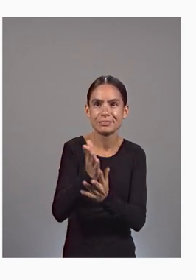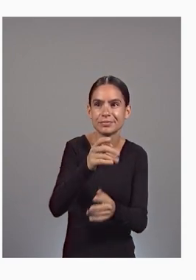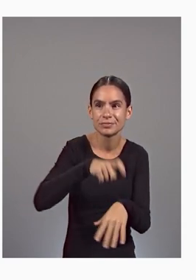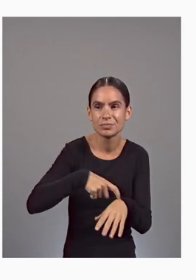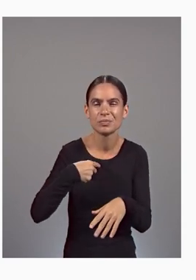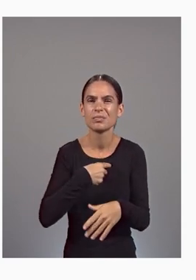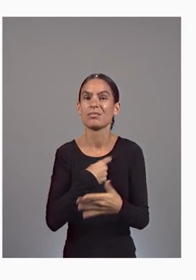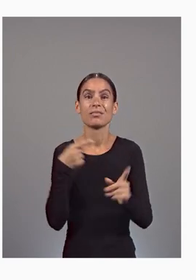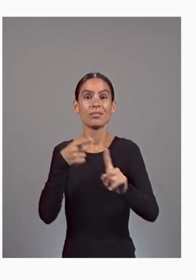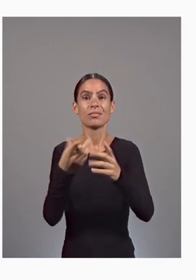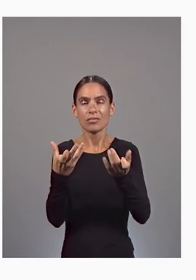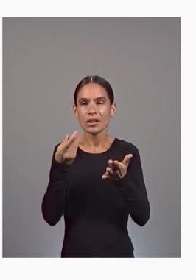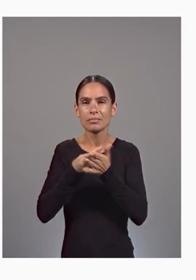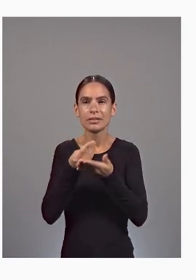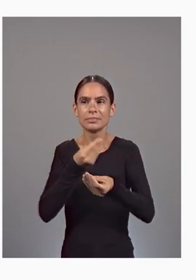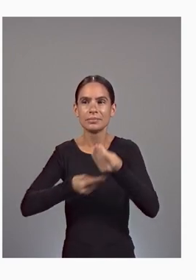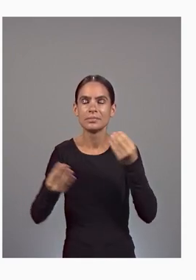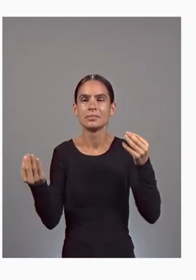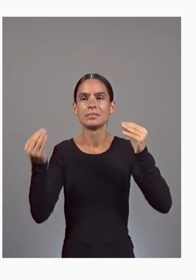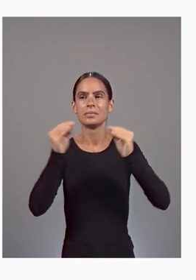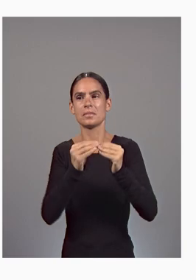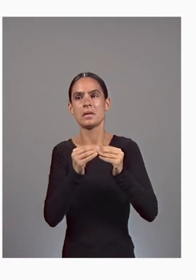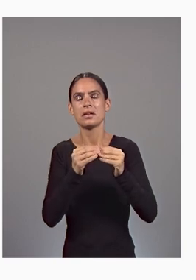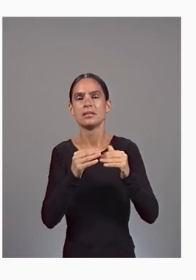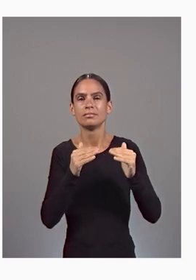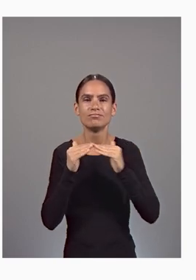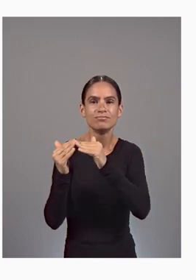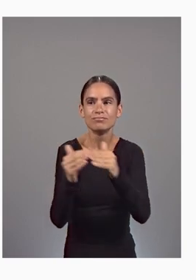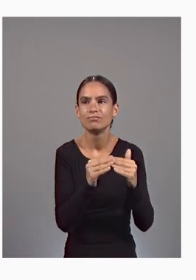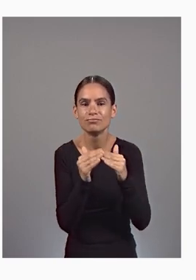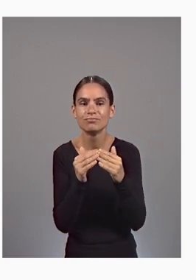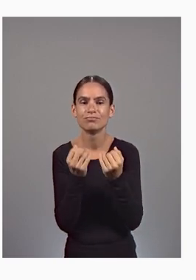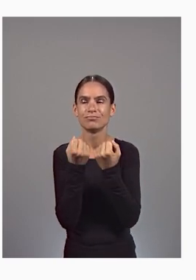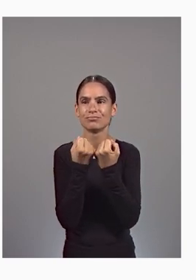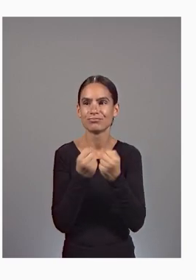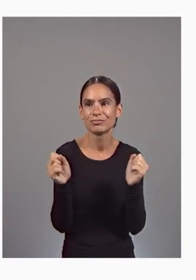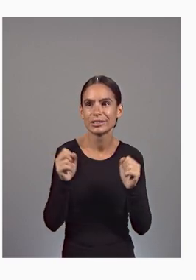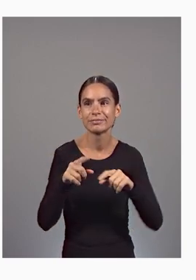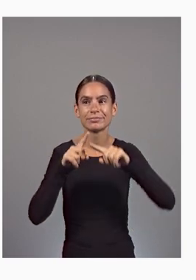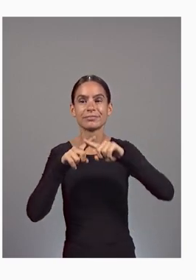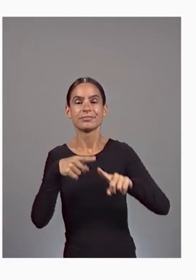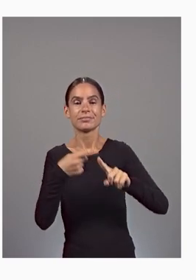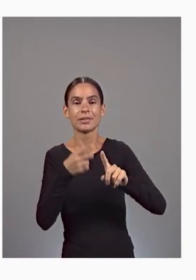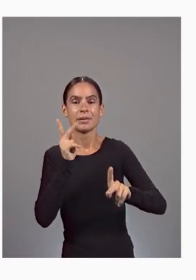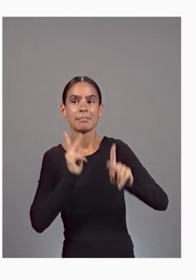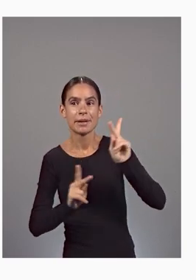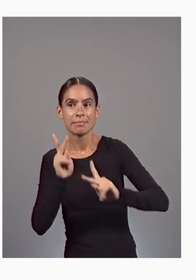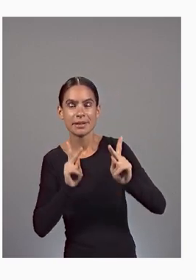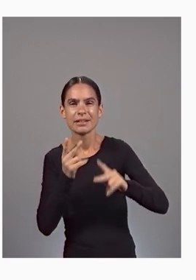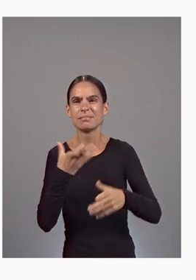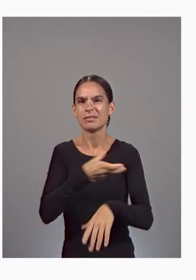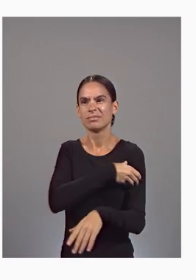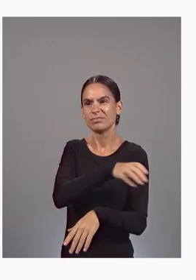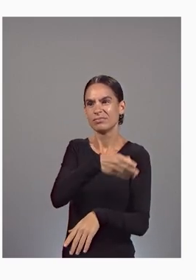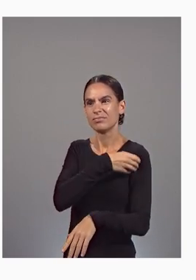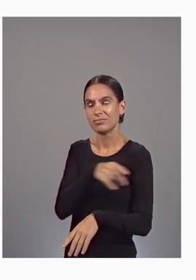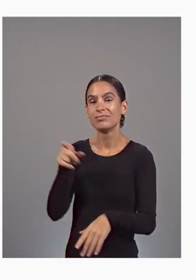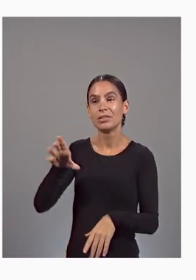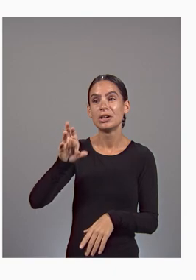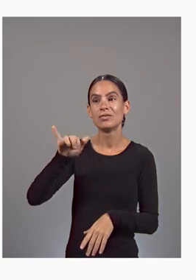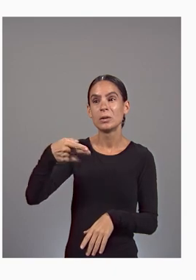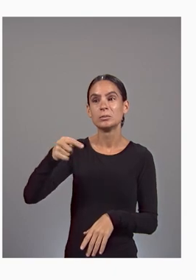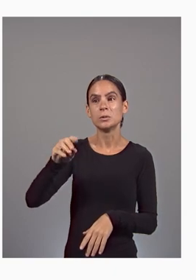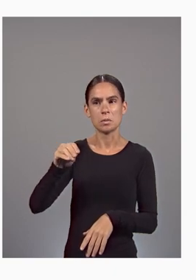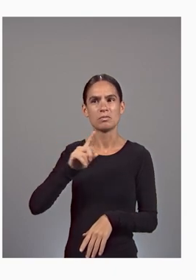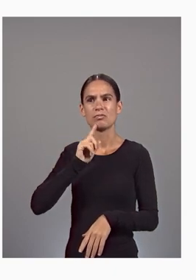much more global and fair and free, democratized. I think crypto is kind of that native currency of the internet. So hopefully Google and